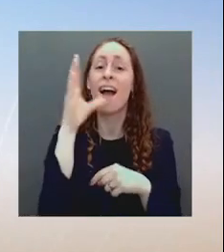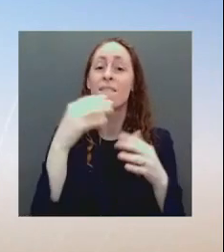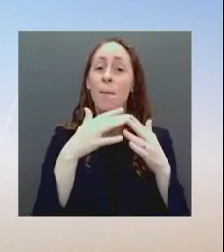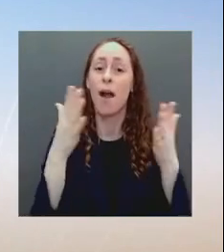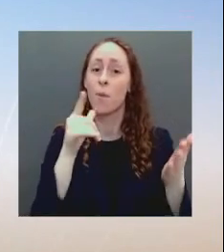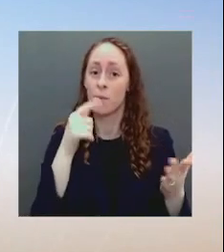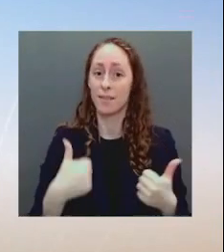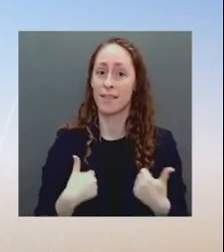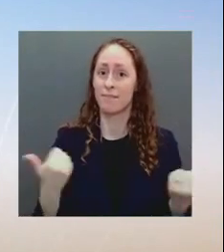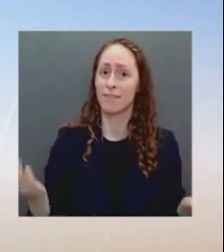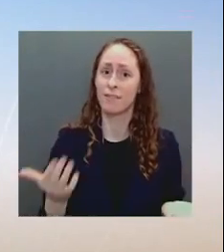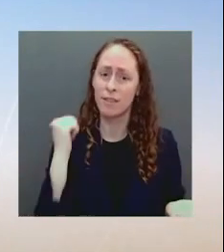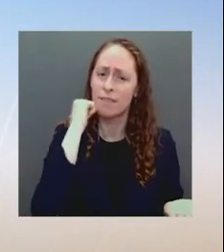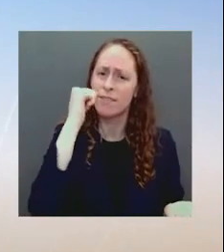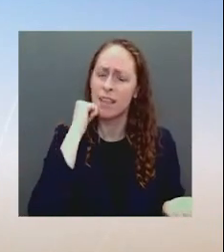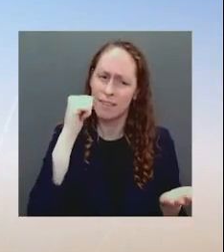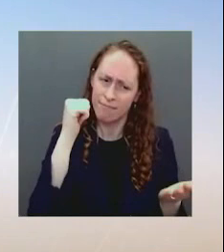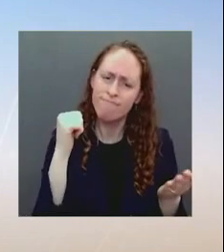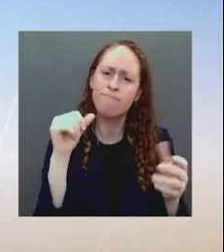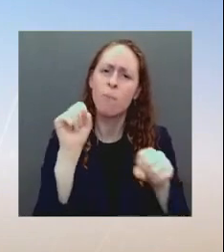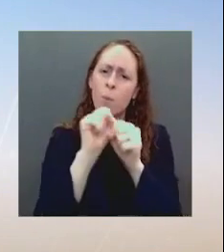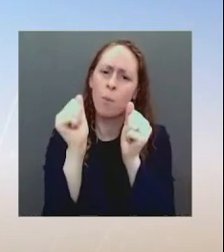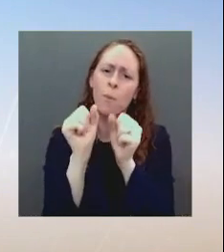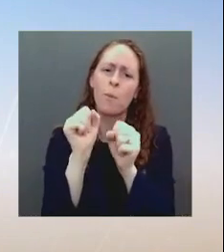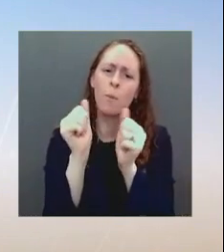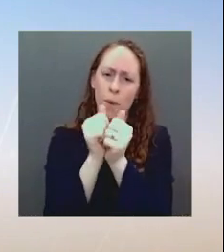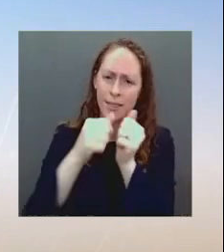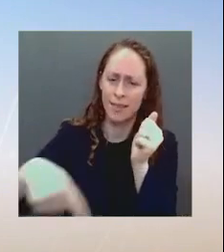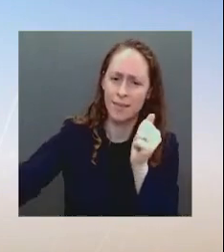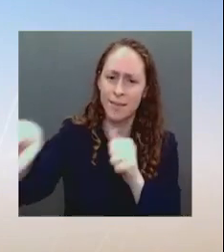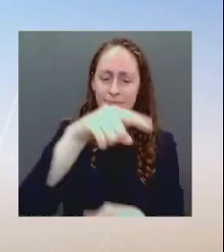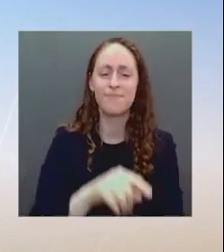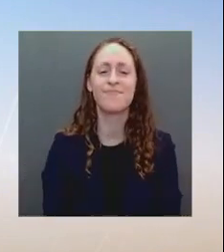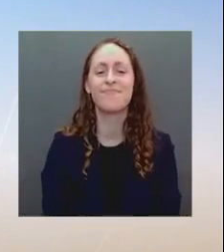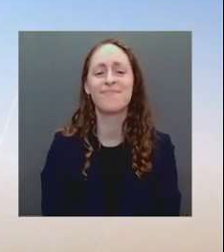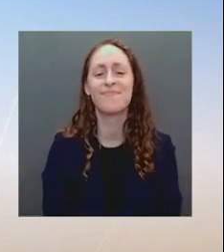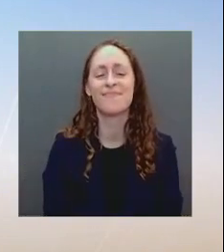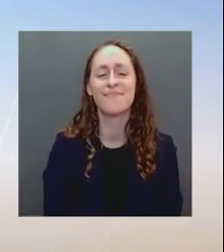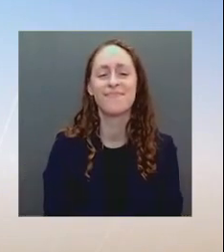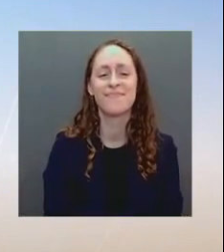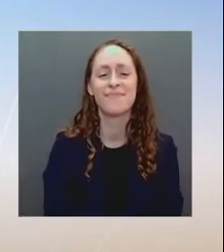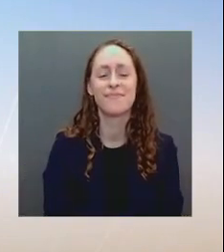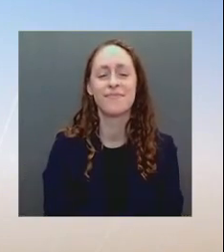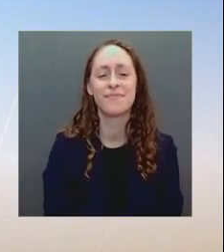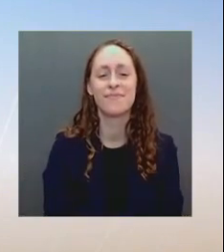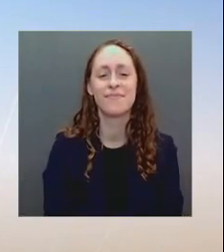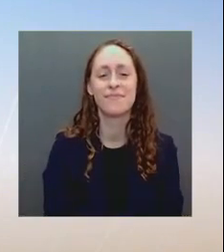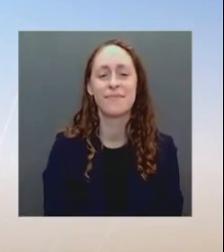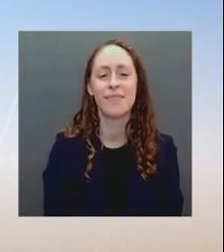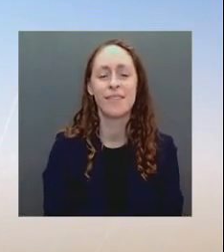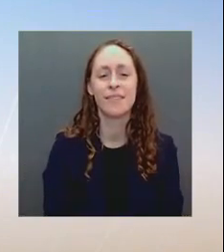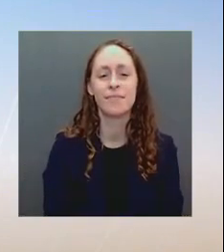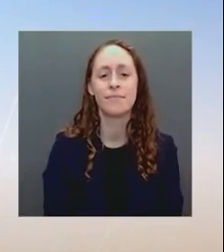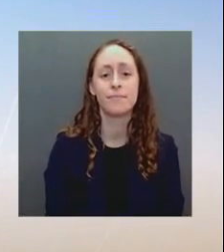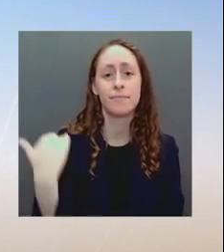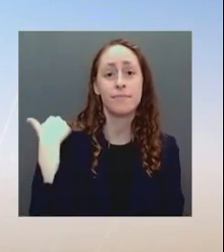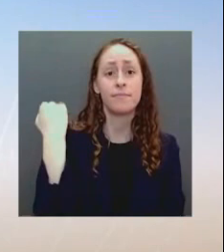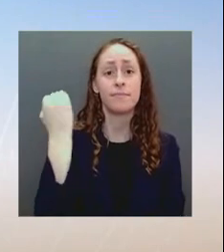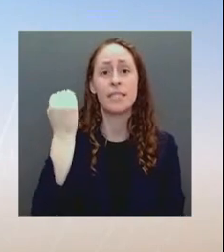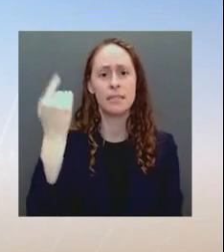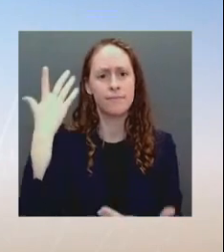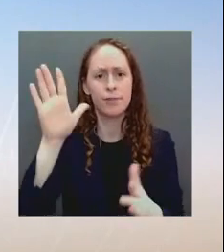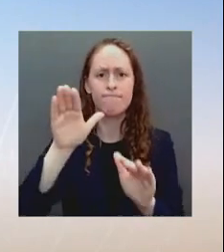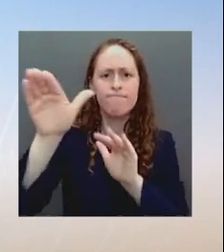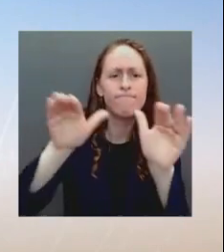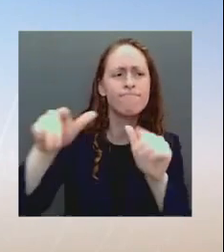to preside over this here. So I just wanted to see what's going on, especially in the case of a Russia-Ukraine situation. Let's listen in.